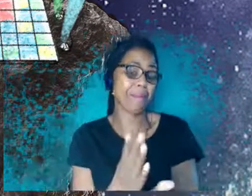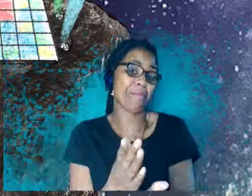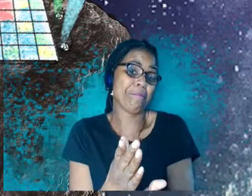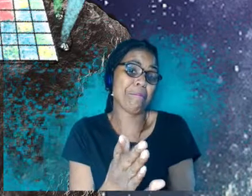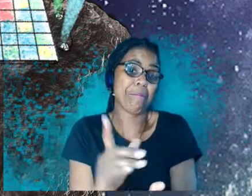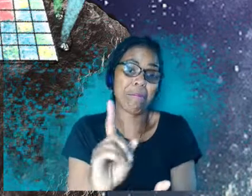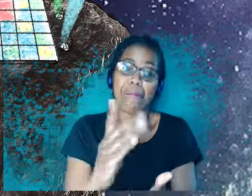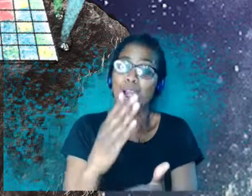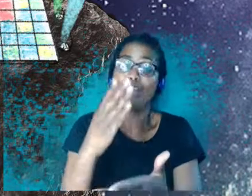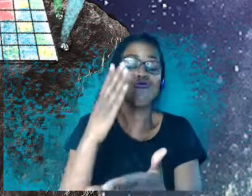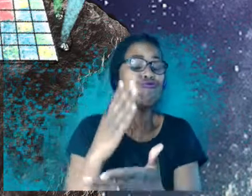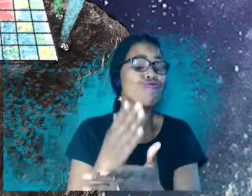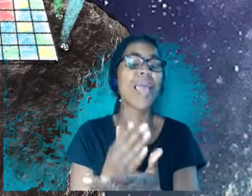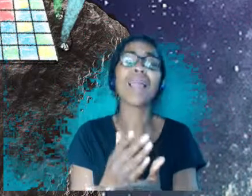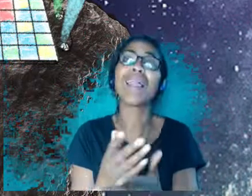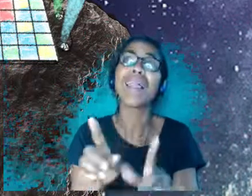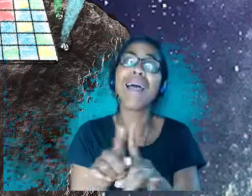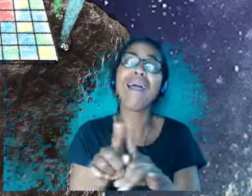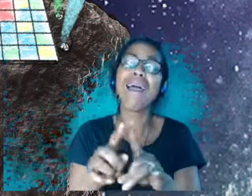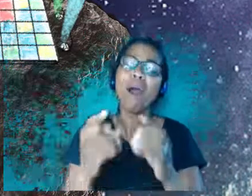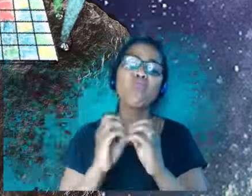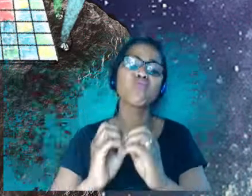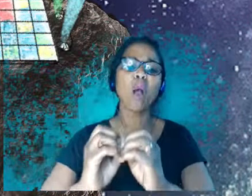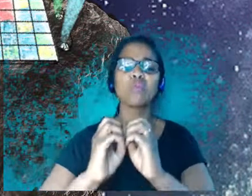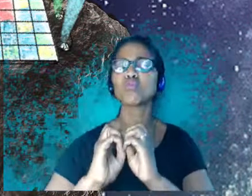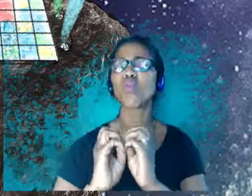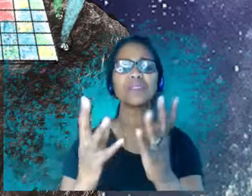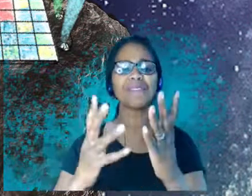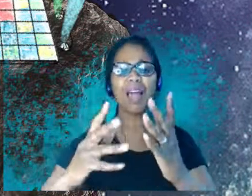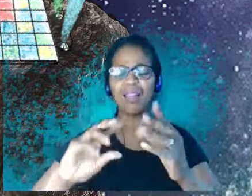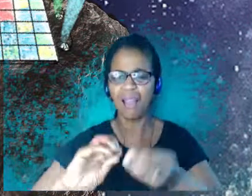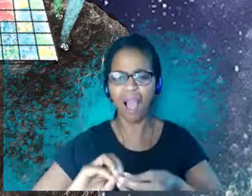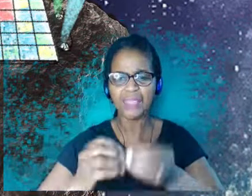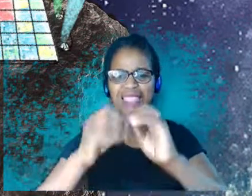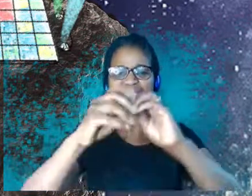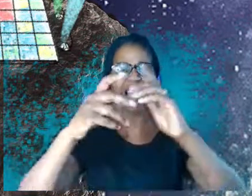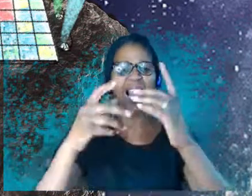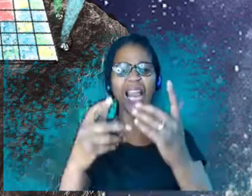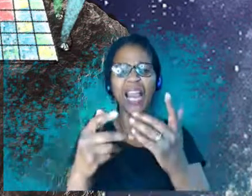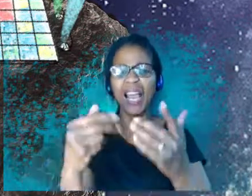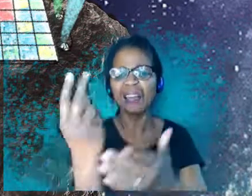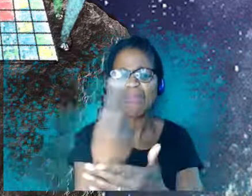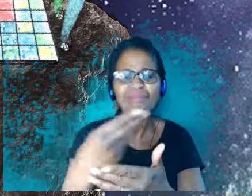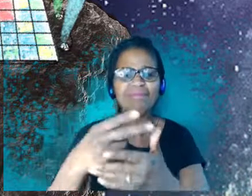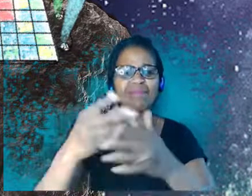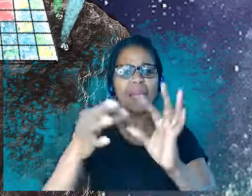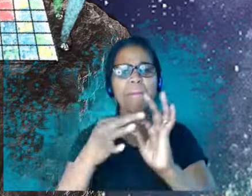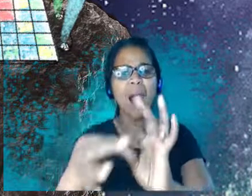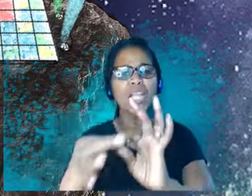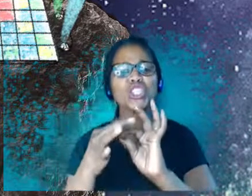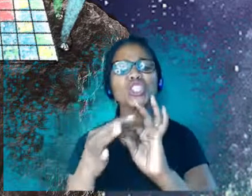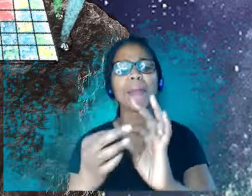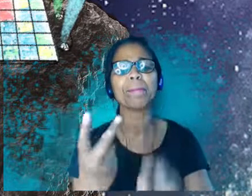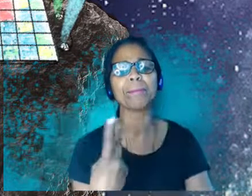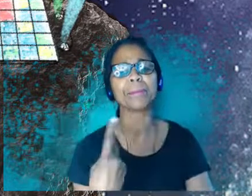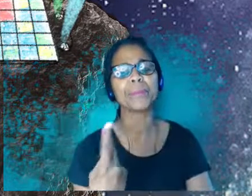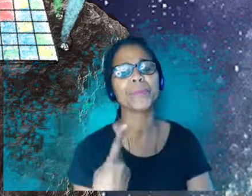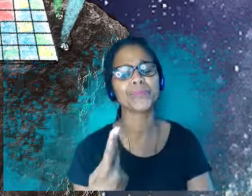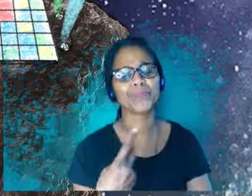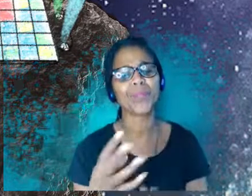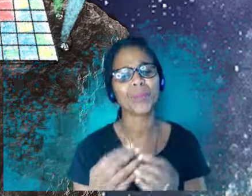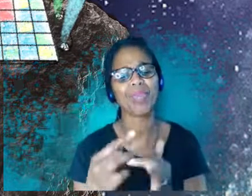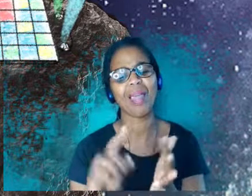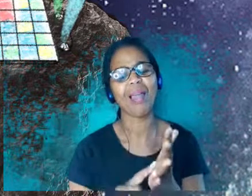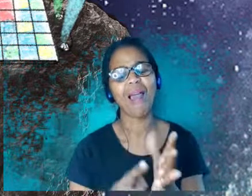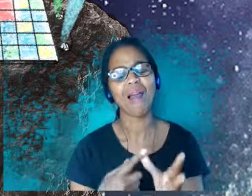really wonderful like artistic and creative partnership. You know, we would start kind of thinking